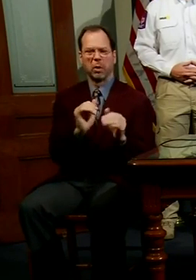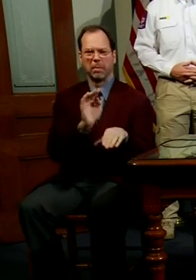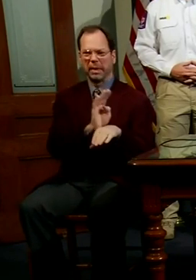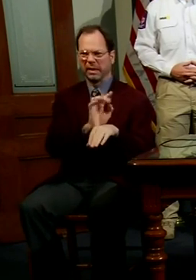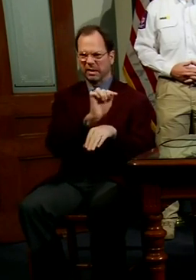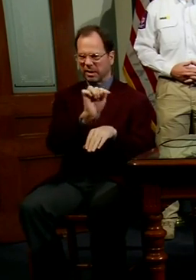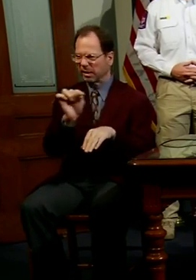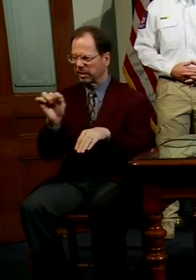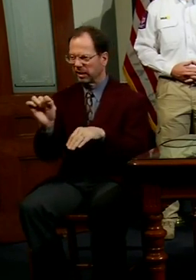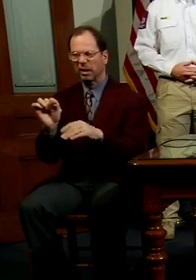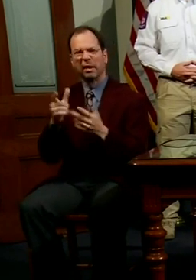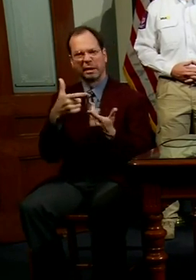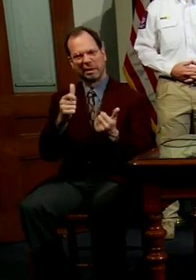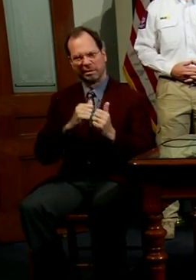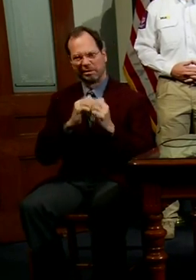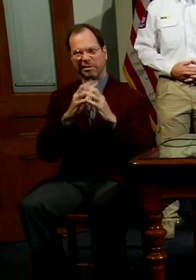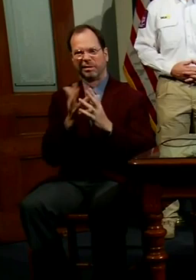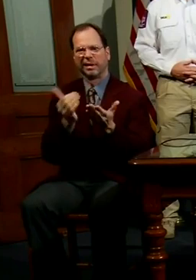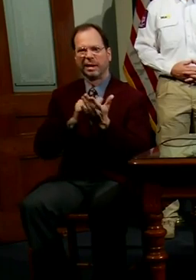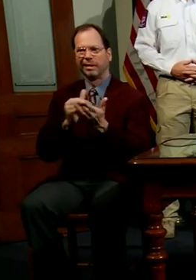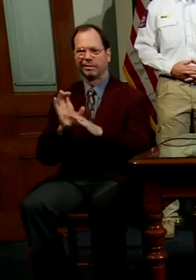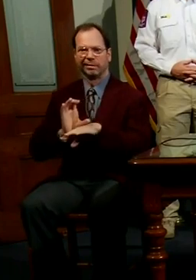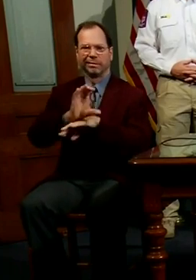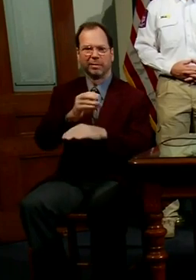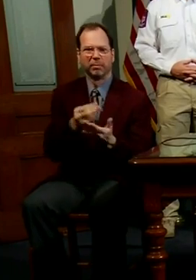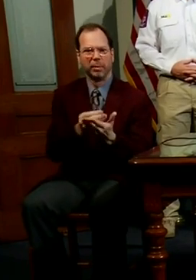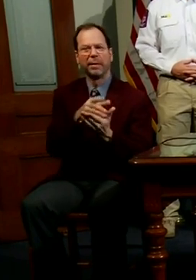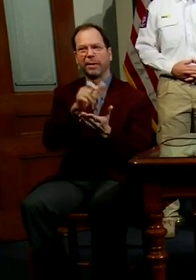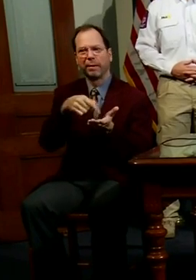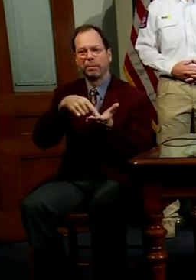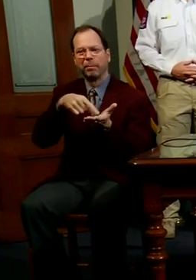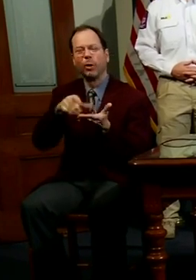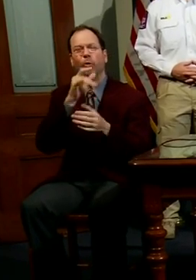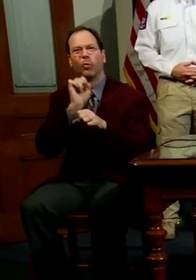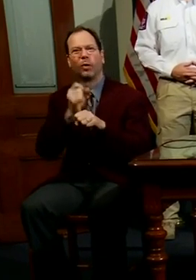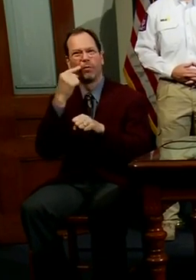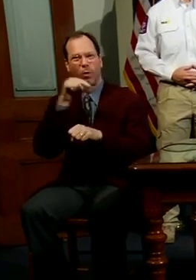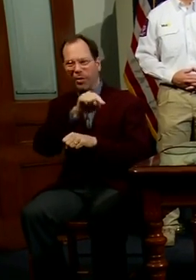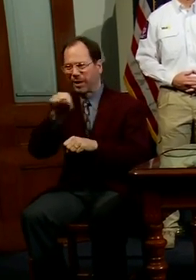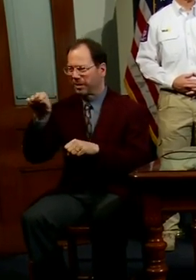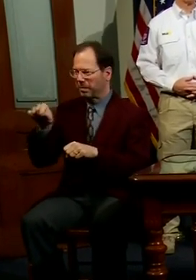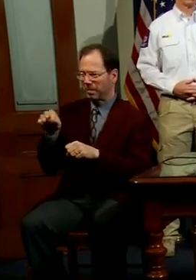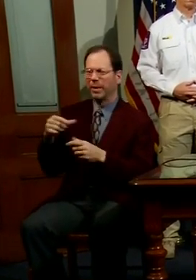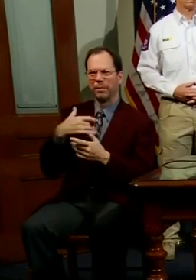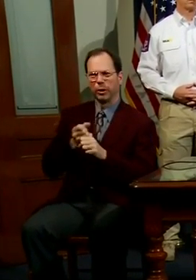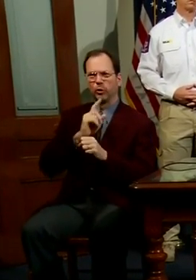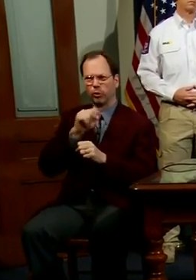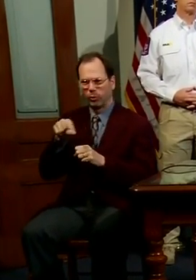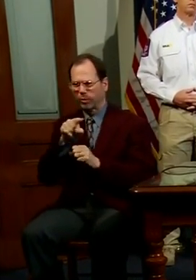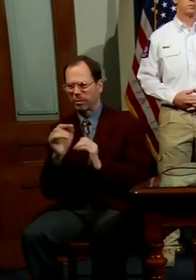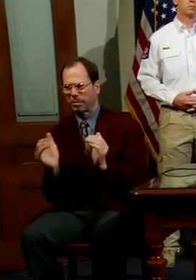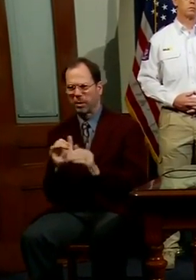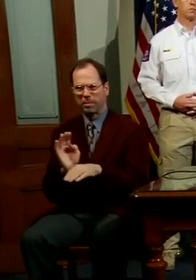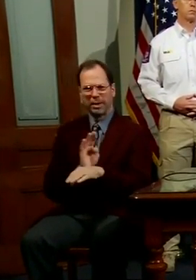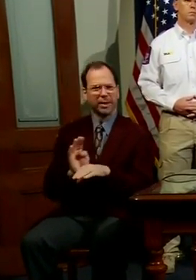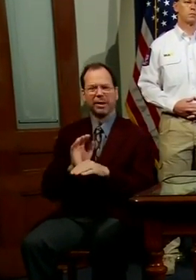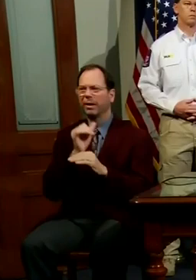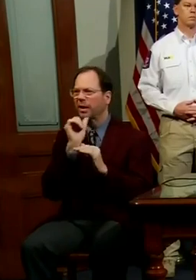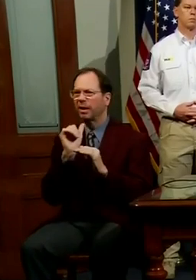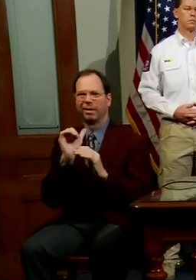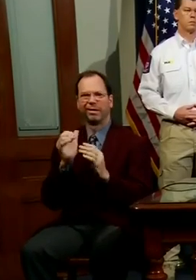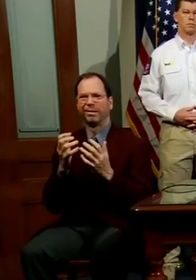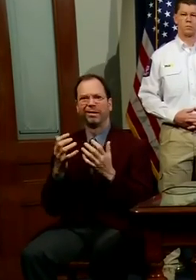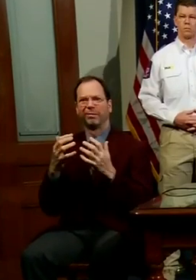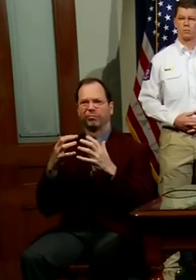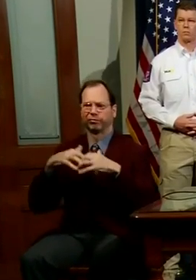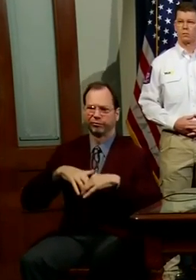access to capital that they need to maintain their payrolls. We want to make sure that these small businesses are not going to have to shut down,